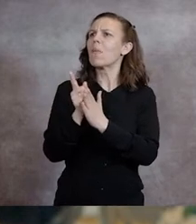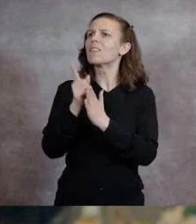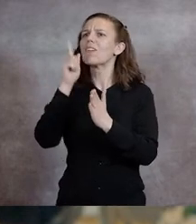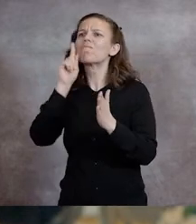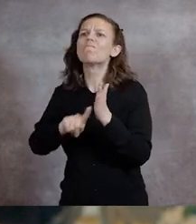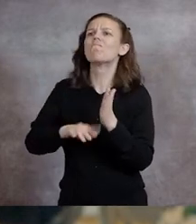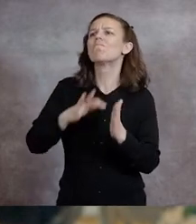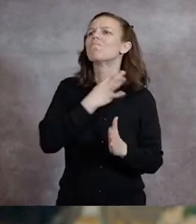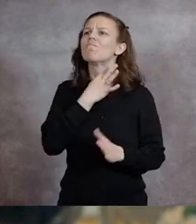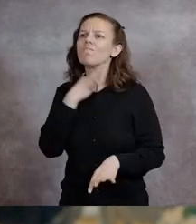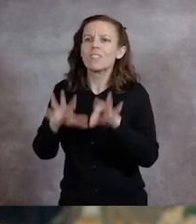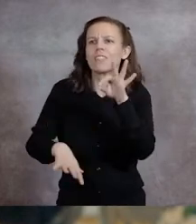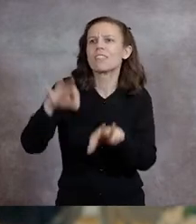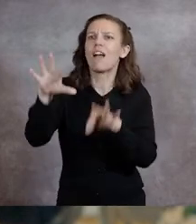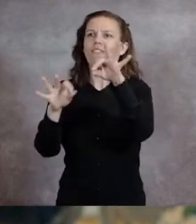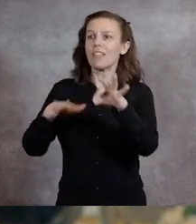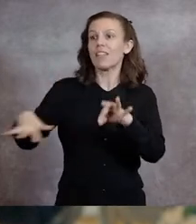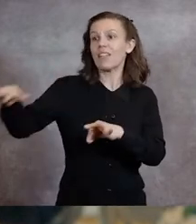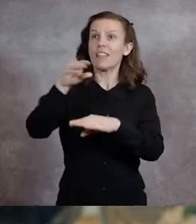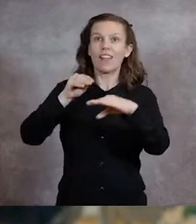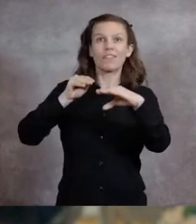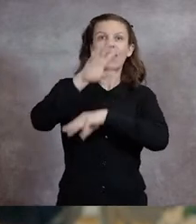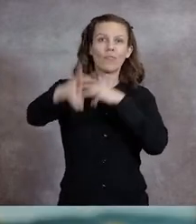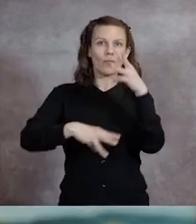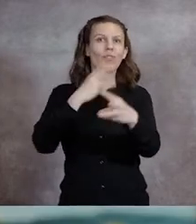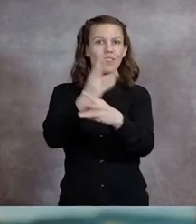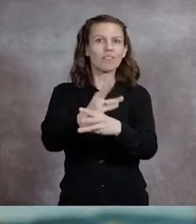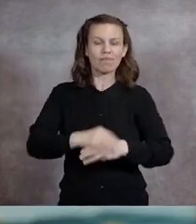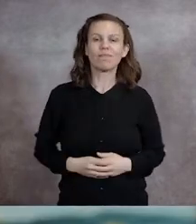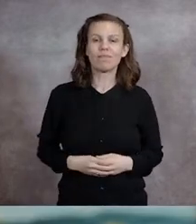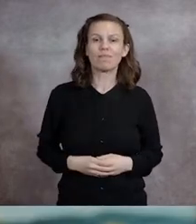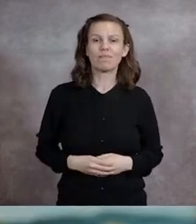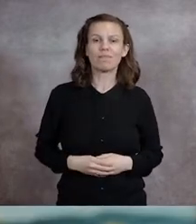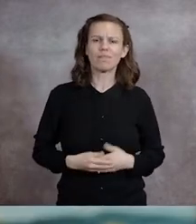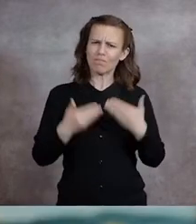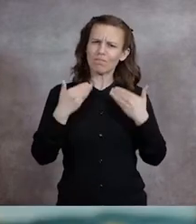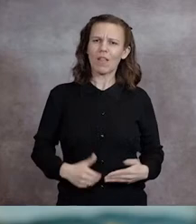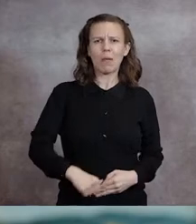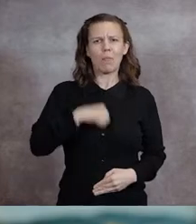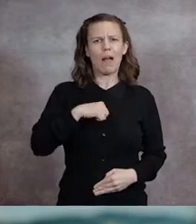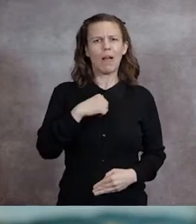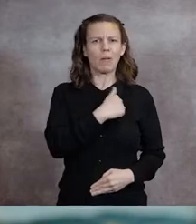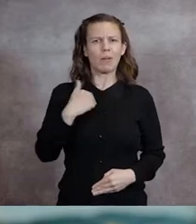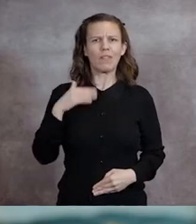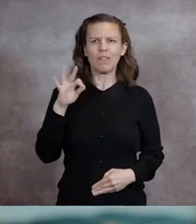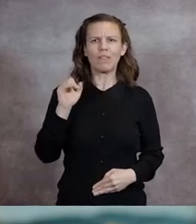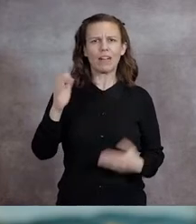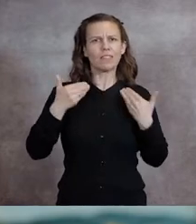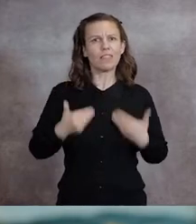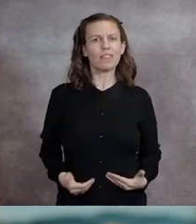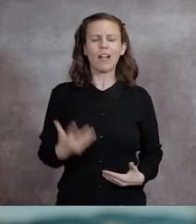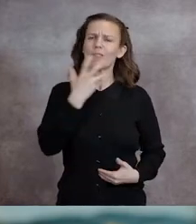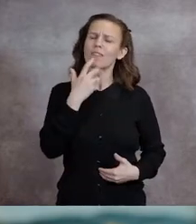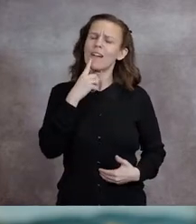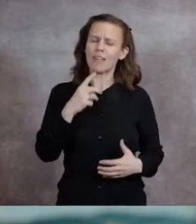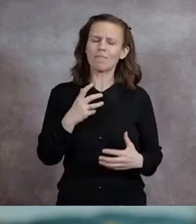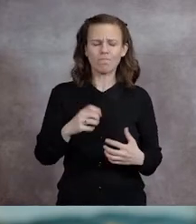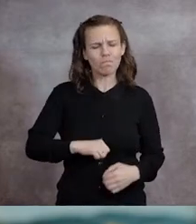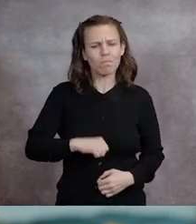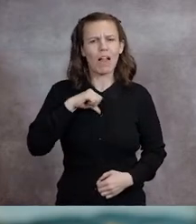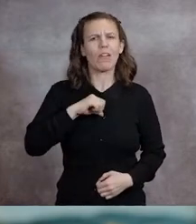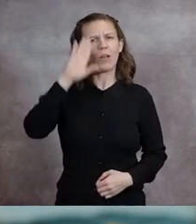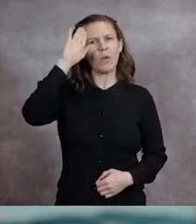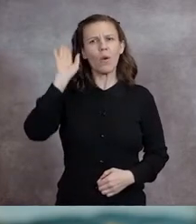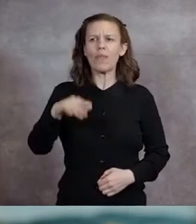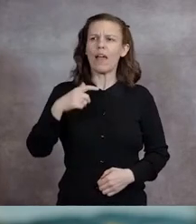and discovery that shape the world. As a proud member of our faculty, I take special pride in knowing that we